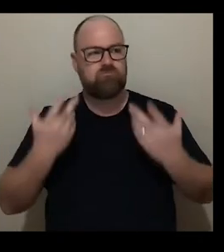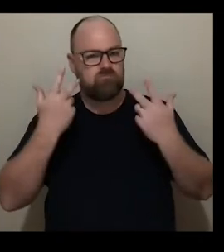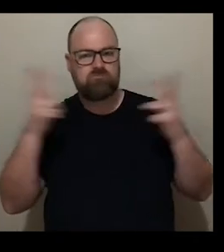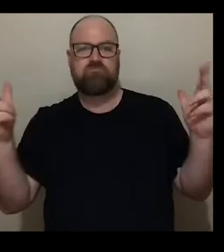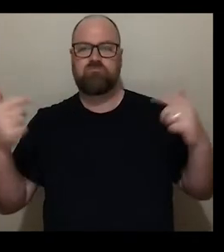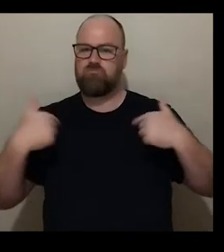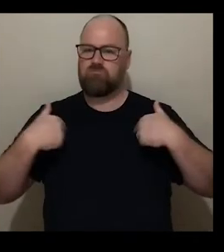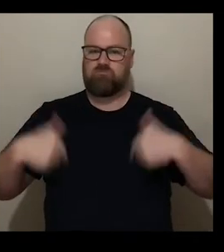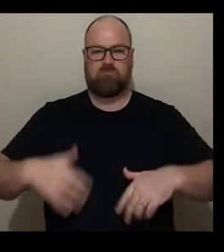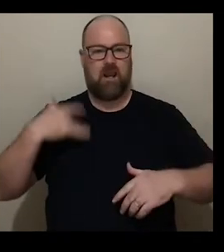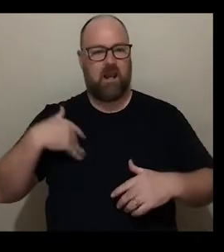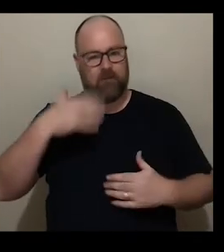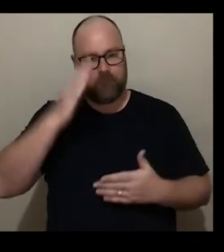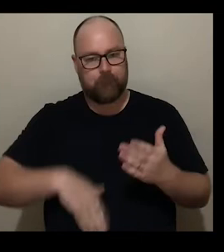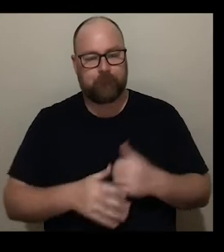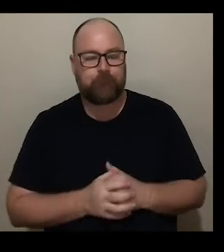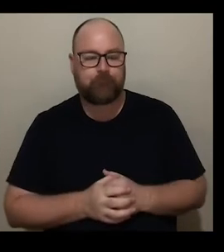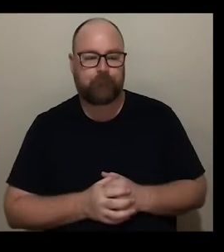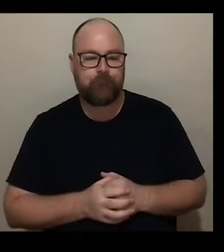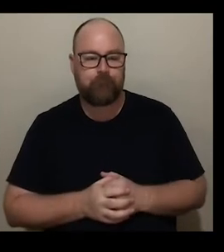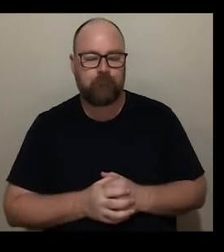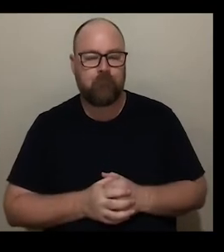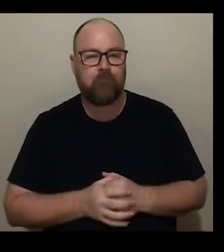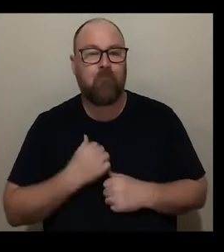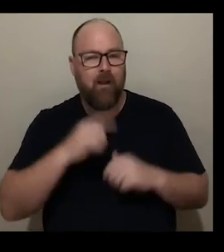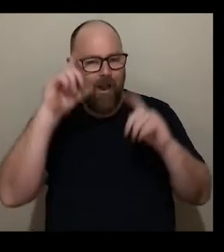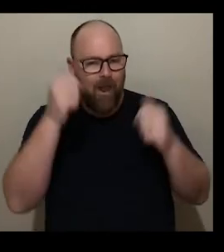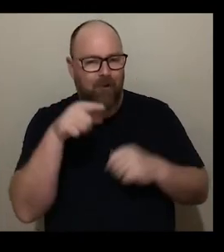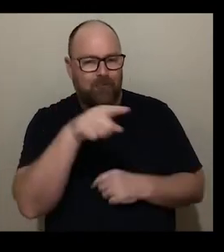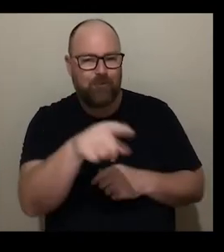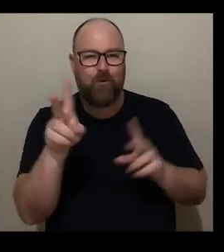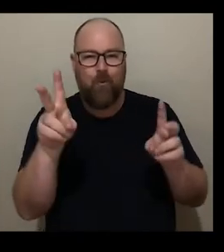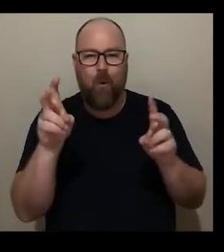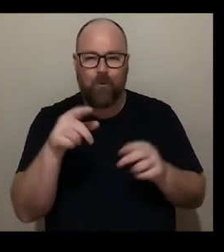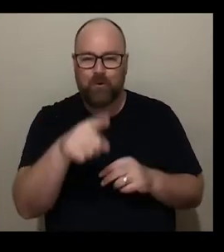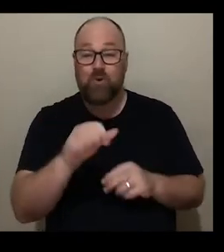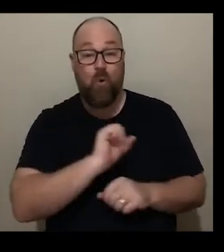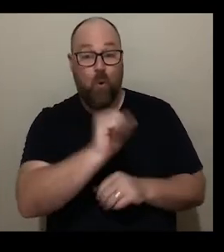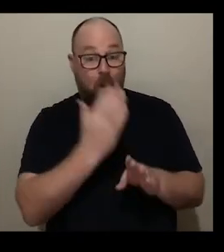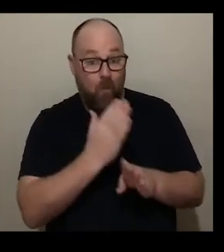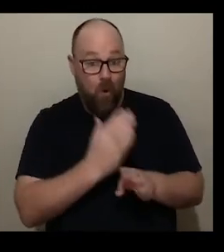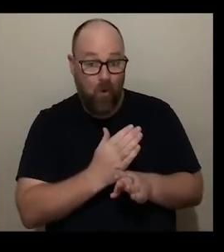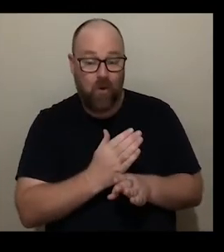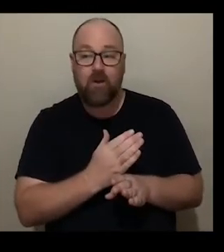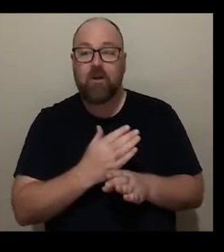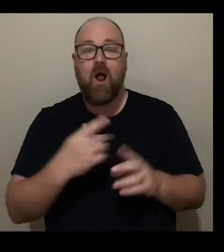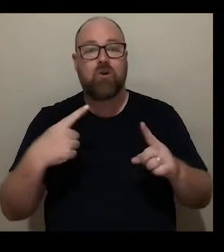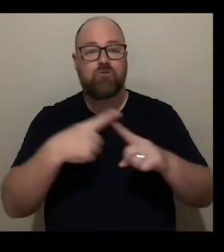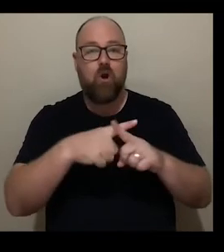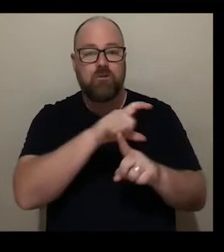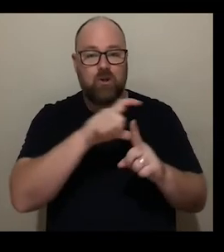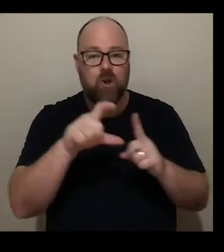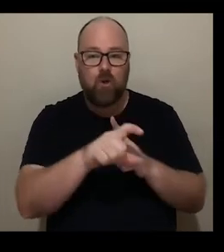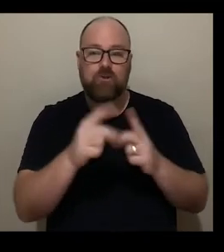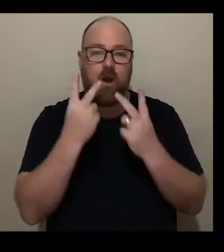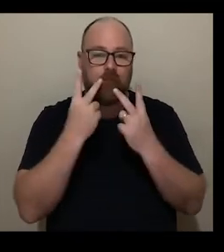experience too. I love your quote describing your work as cross-cultural visual